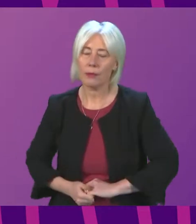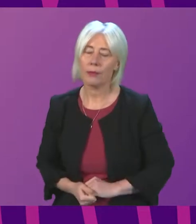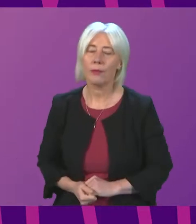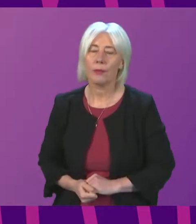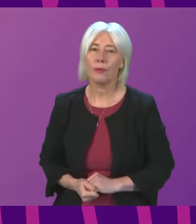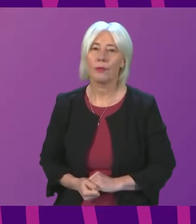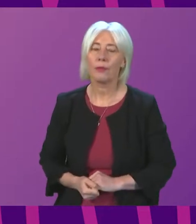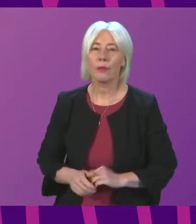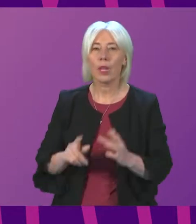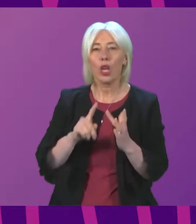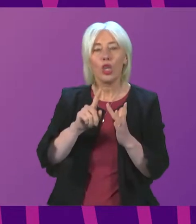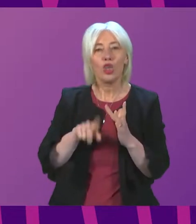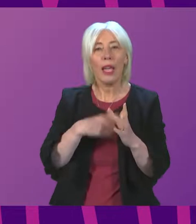Bailey.